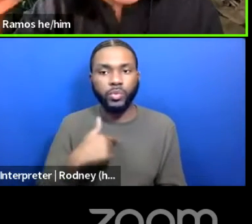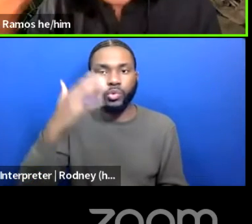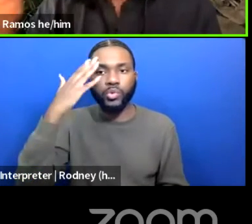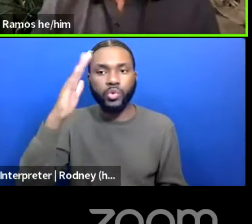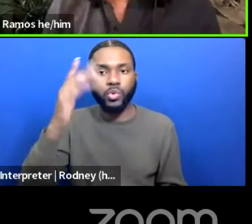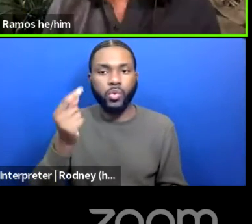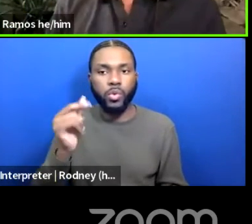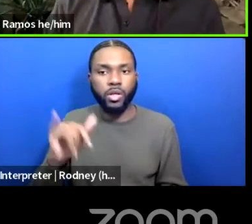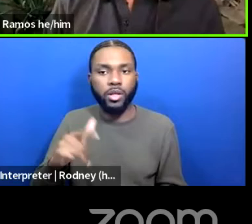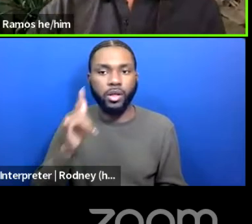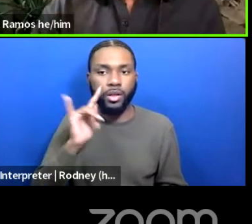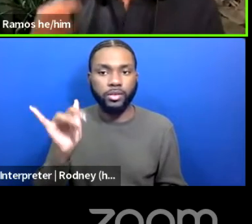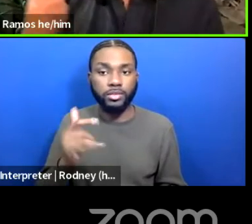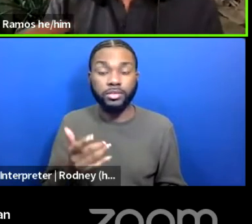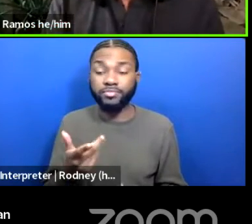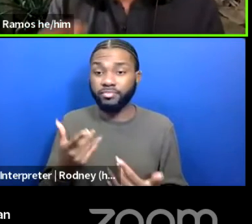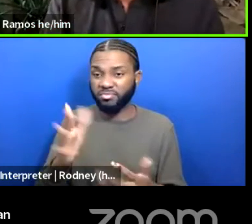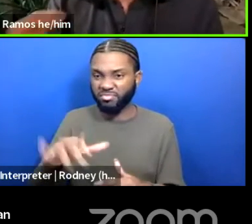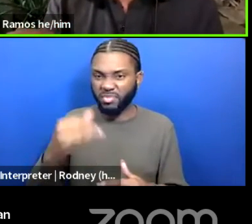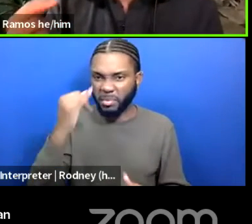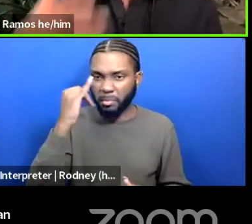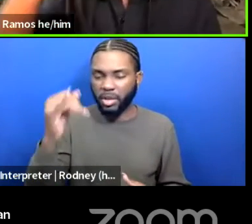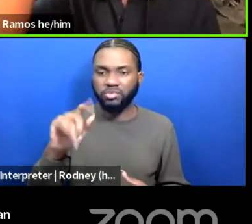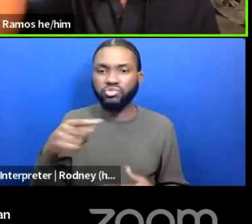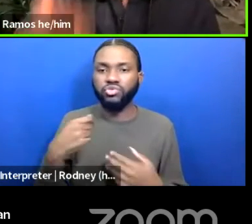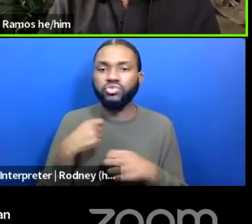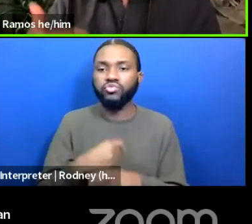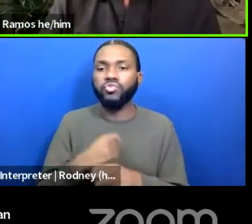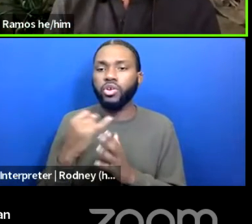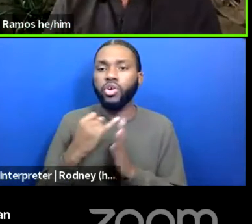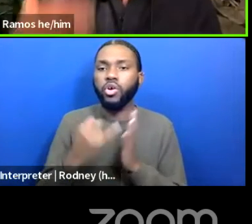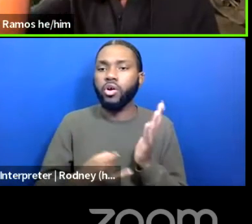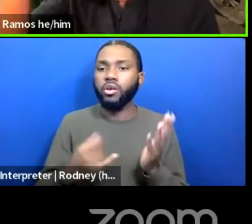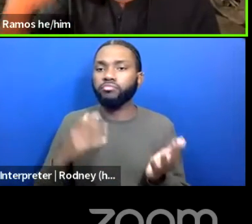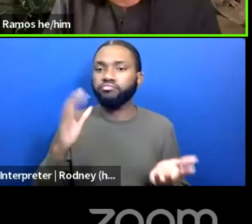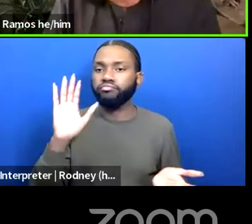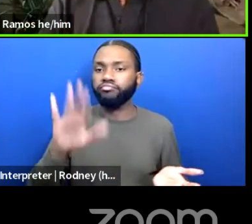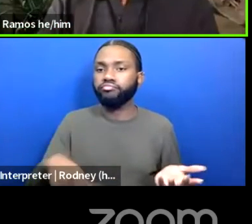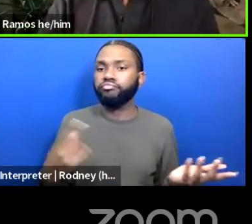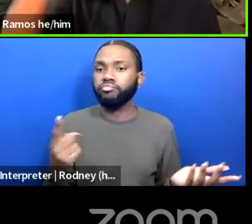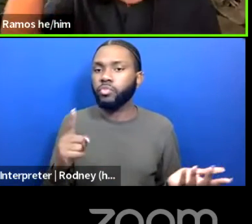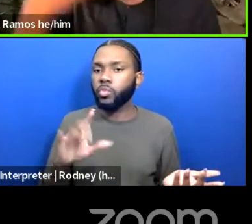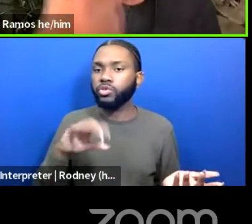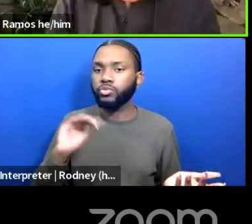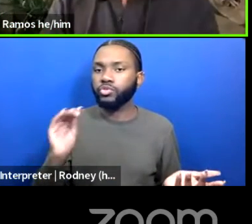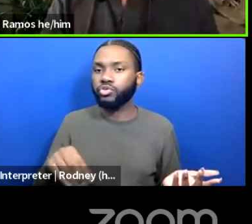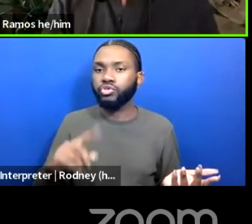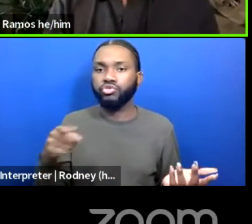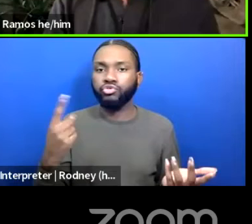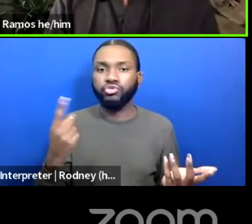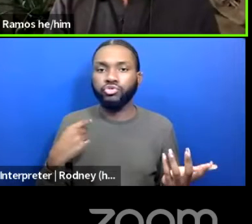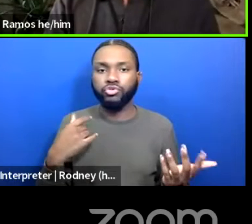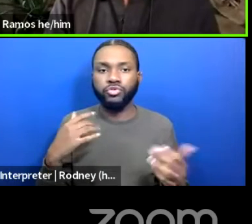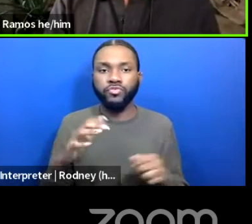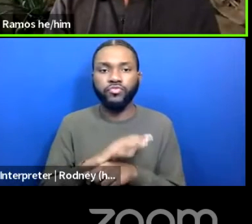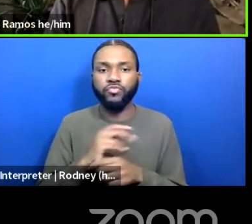that is. Can you imagine? Can you imagine just creating art fully 100% loaded?